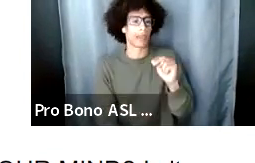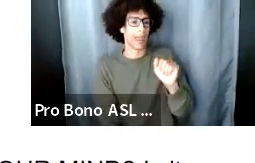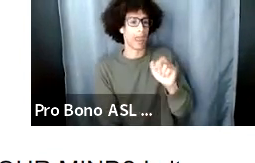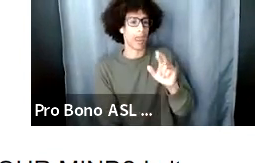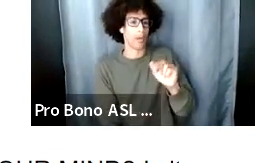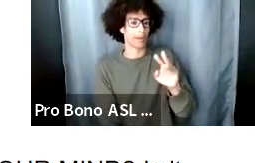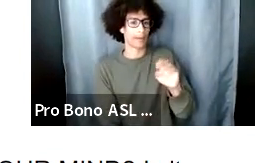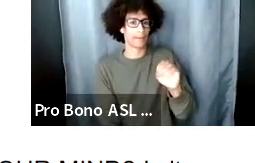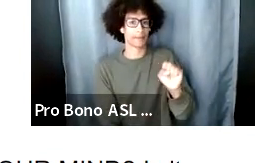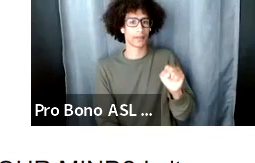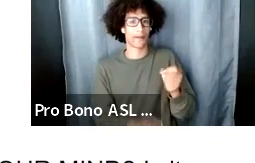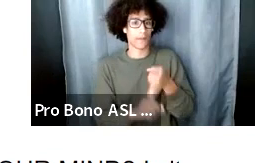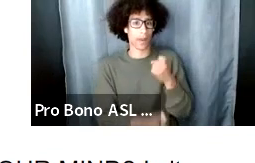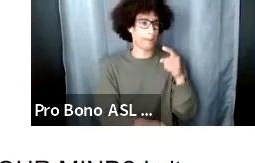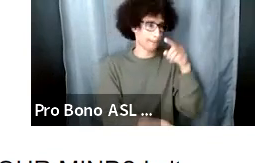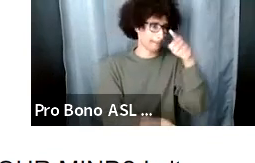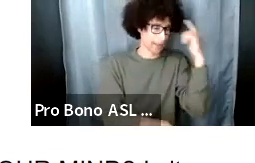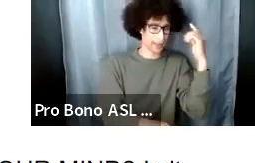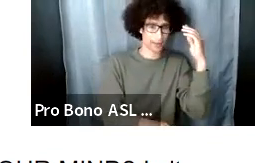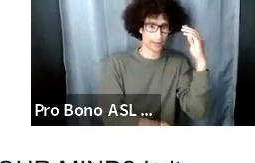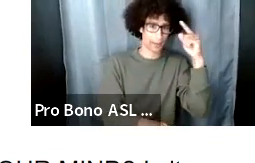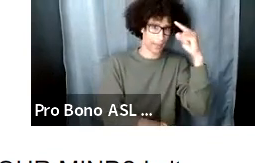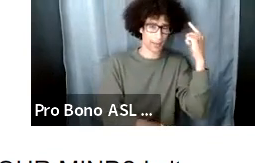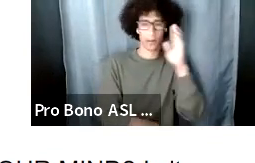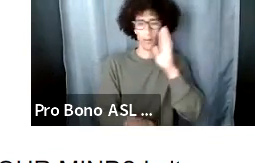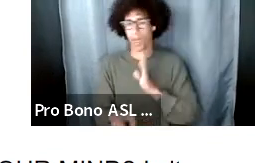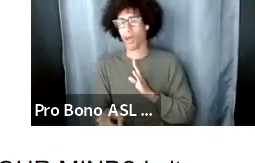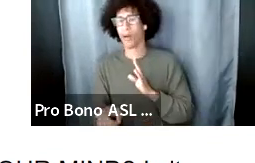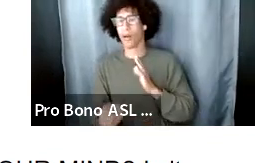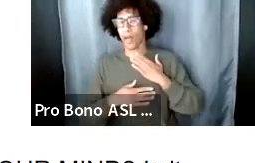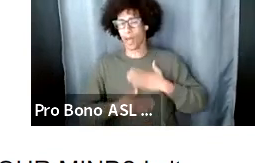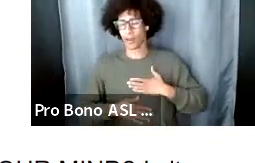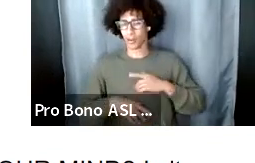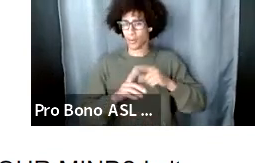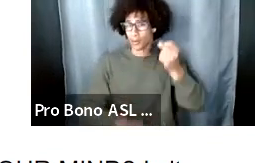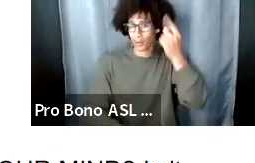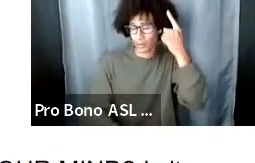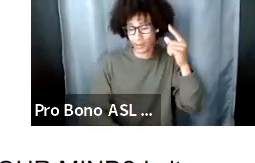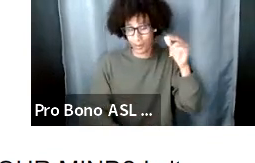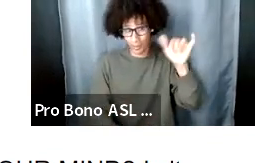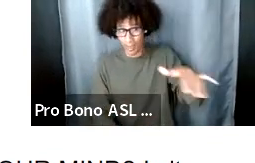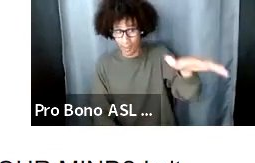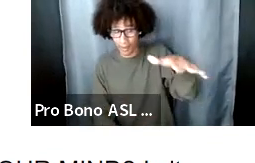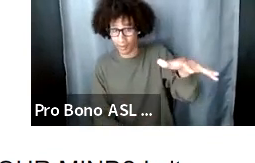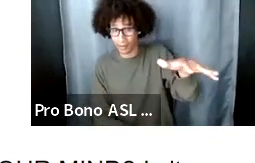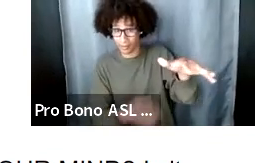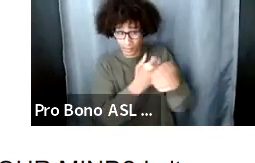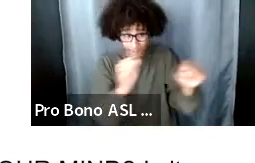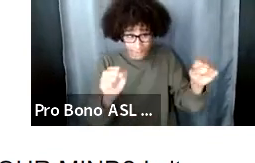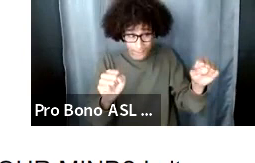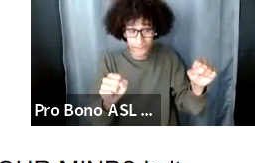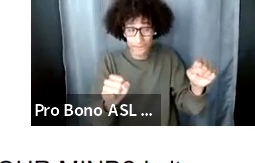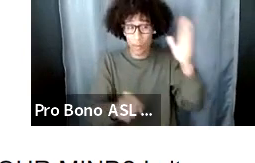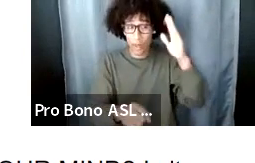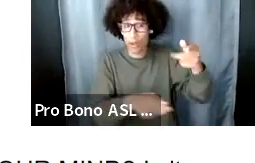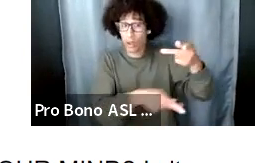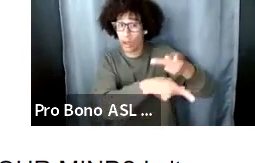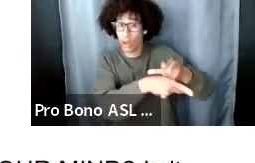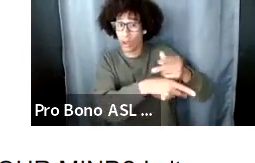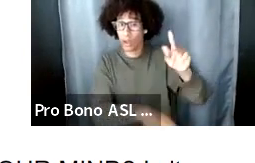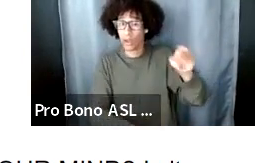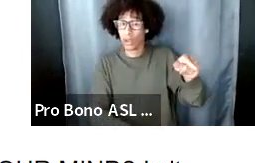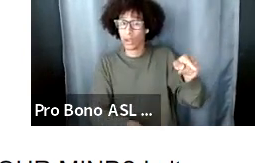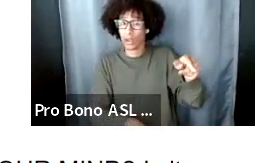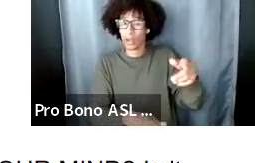is that a safe place is that is that story going to be handled ethically and authentically um do you